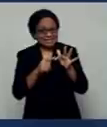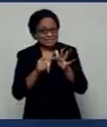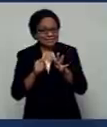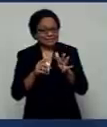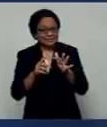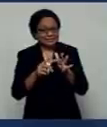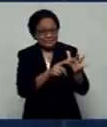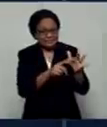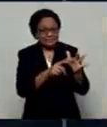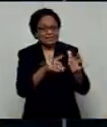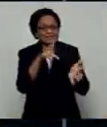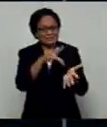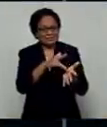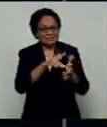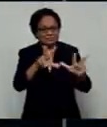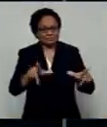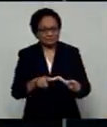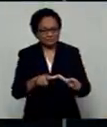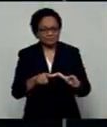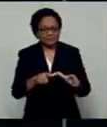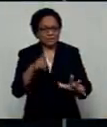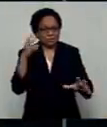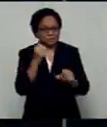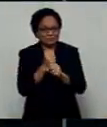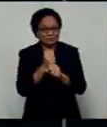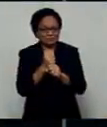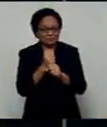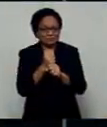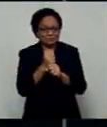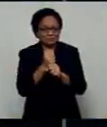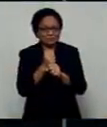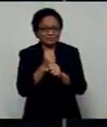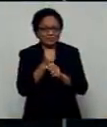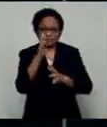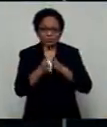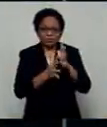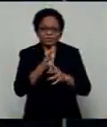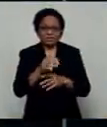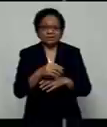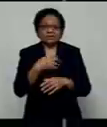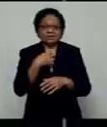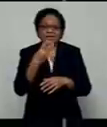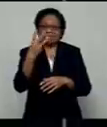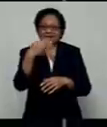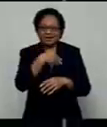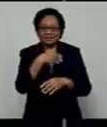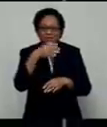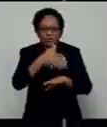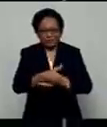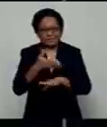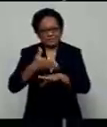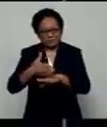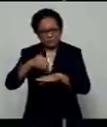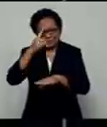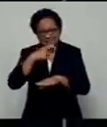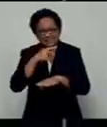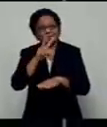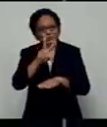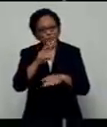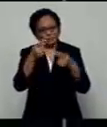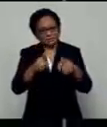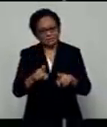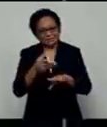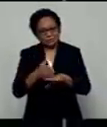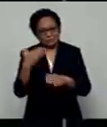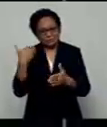islands. Recapping the main stories, more than 300 new COVID cases and two deaths. Test